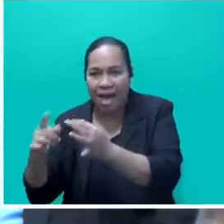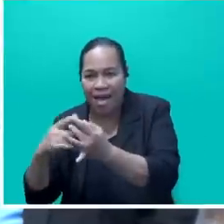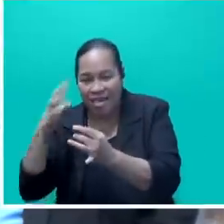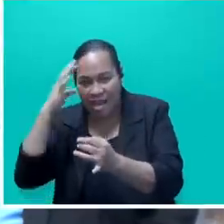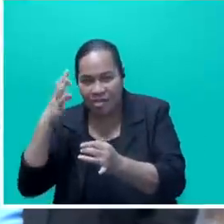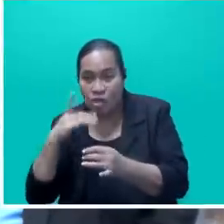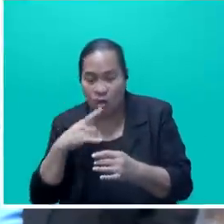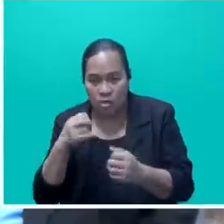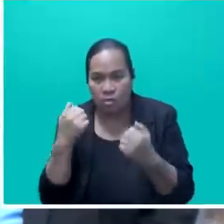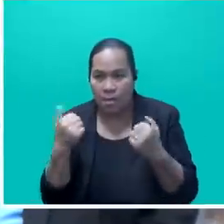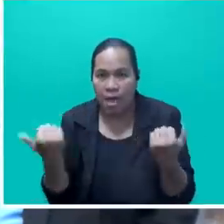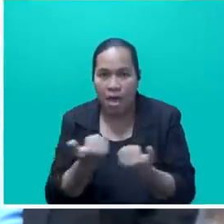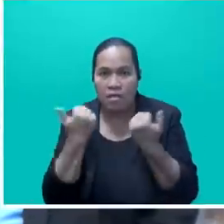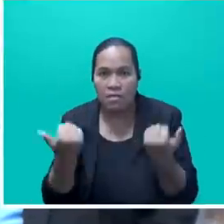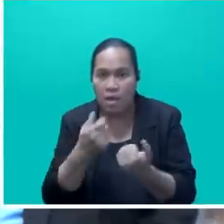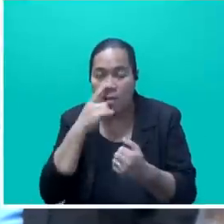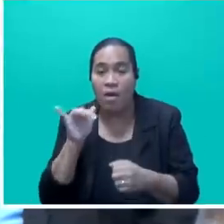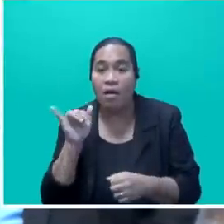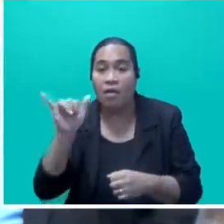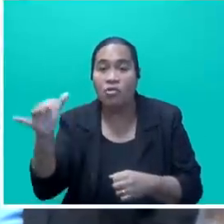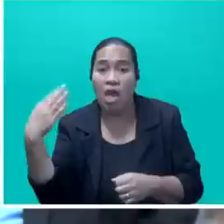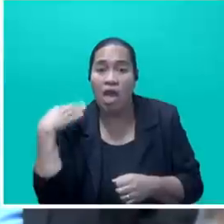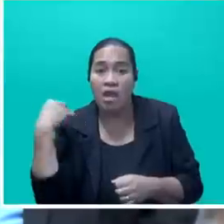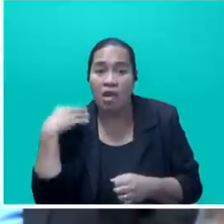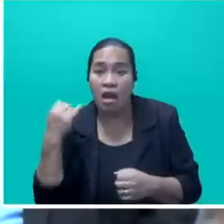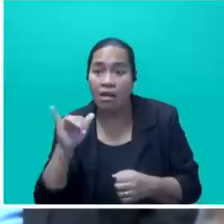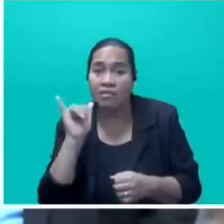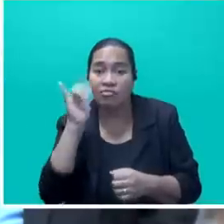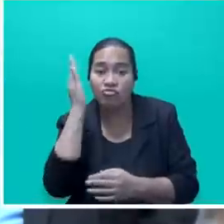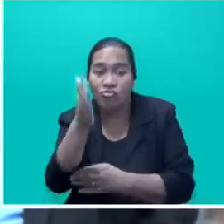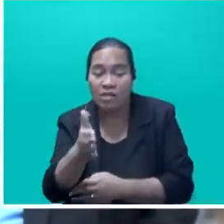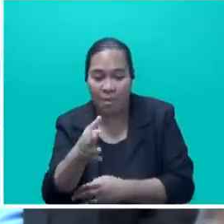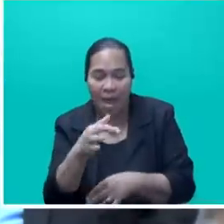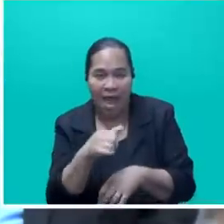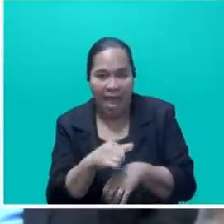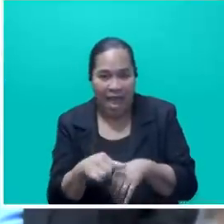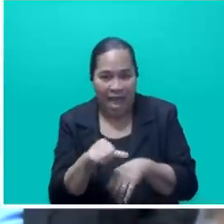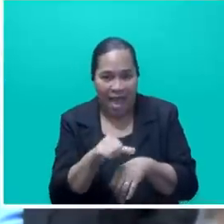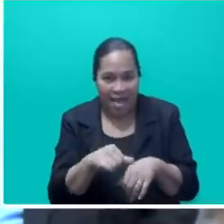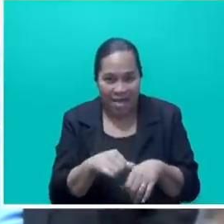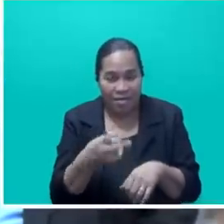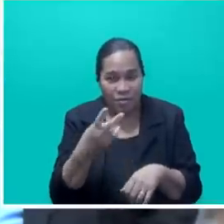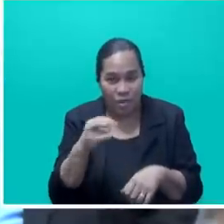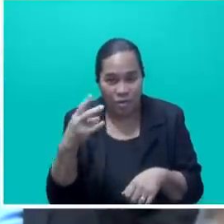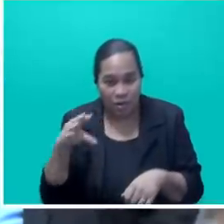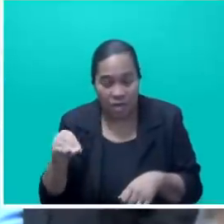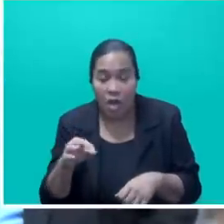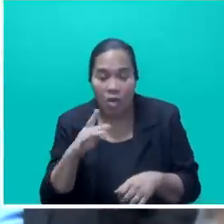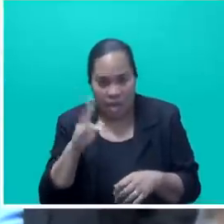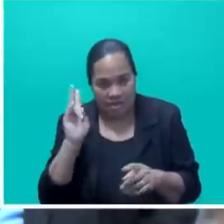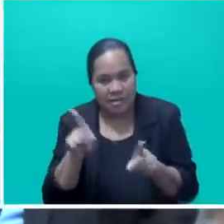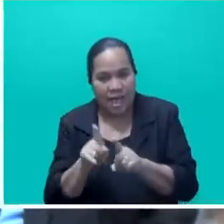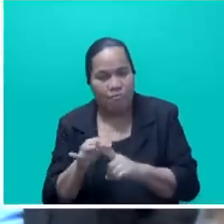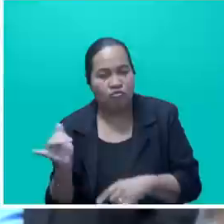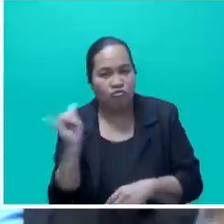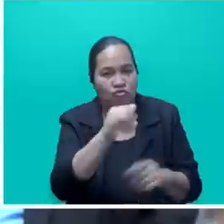strong numbers since the direct price of Vancouver, Canada. By April 2020, we will also be returning to Hong Kong, Japan and Hong Kong.